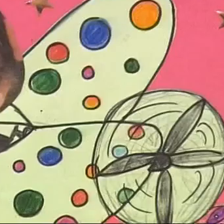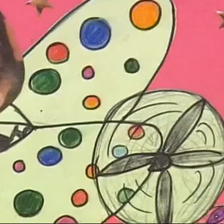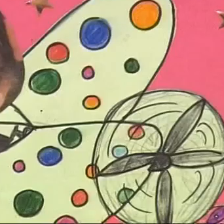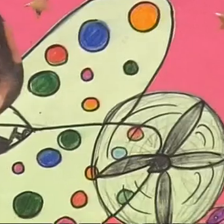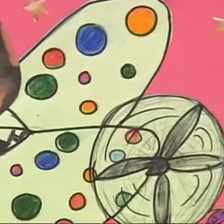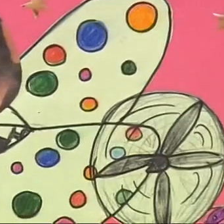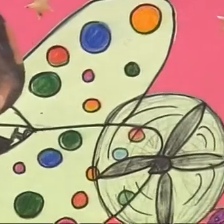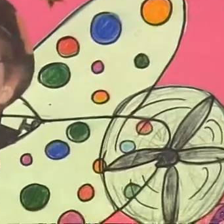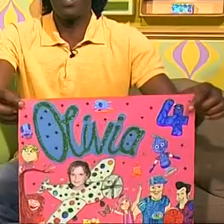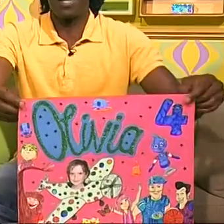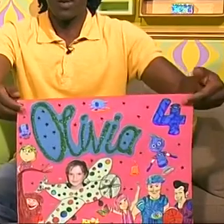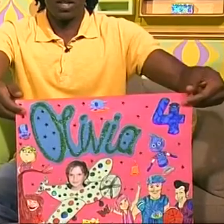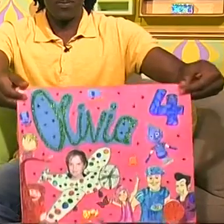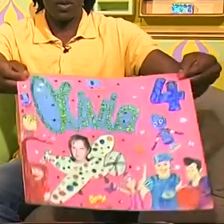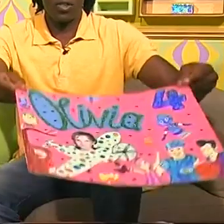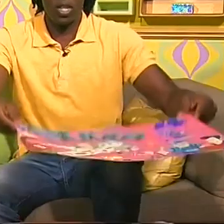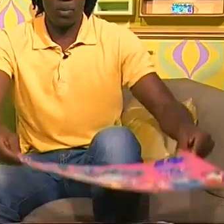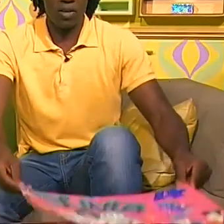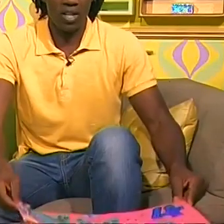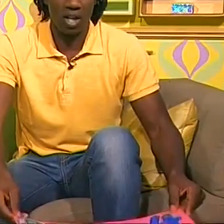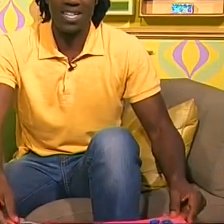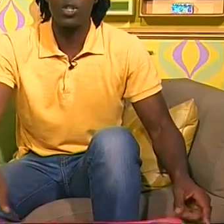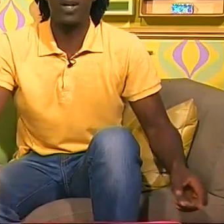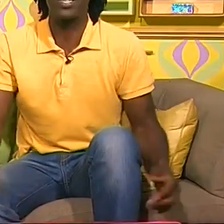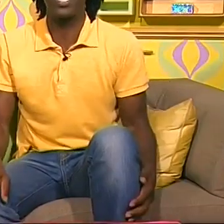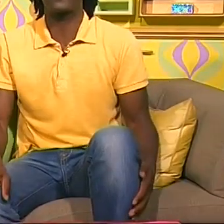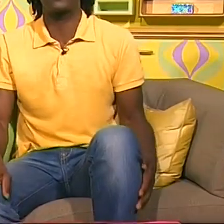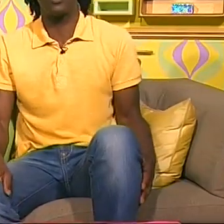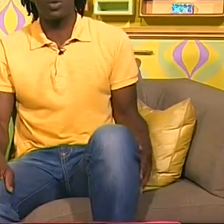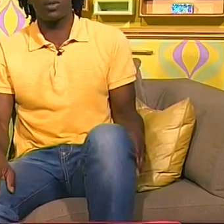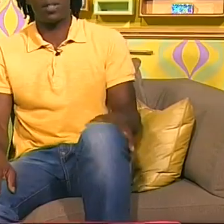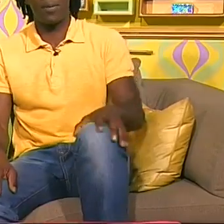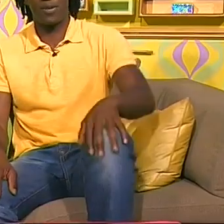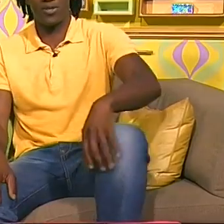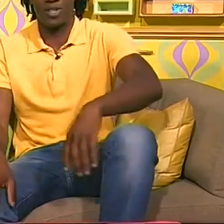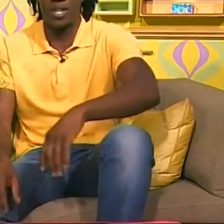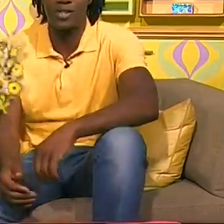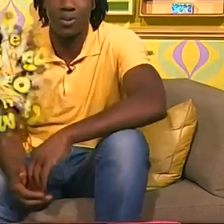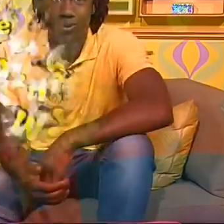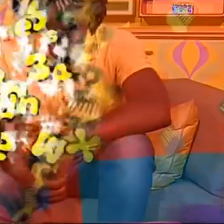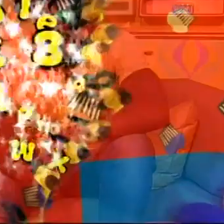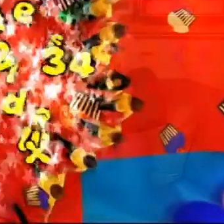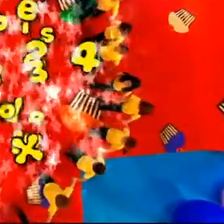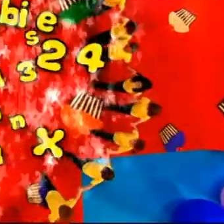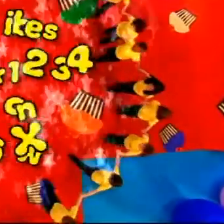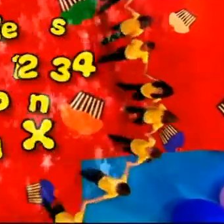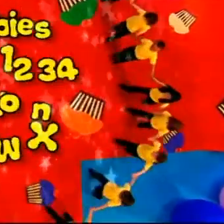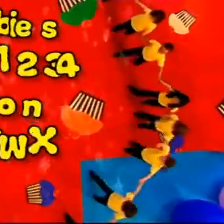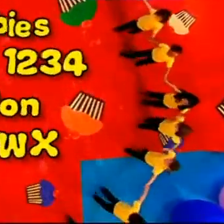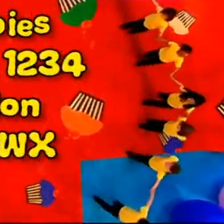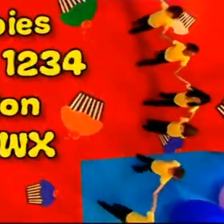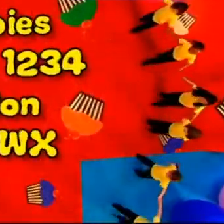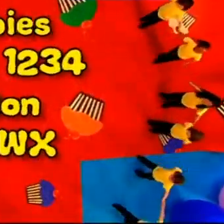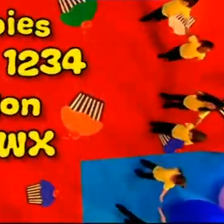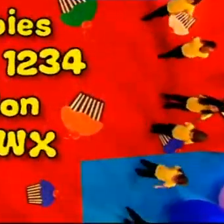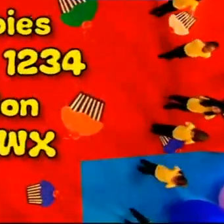Your baby sister Emily, keep on sending your birthday cards in to us here at the usual CBeebies address and do send in your cards nice and early